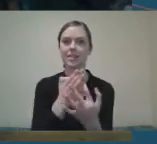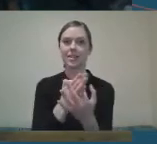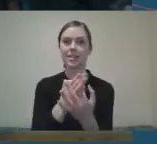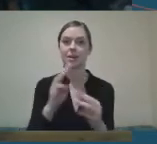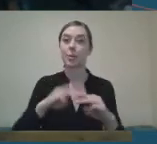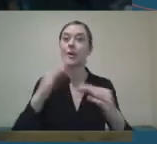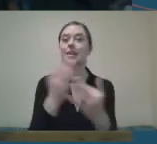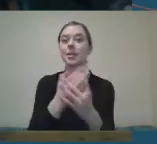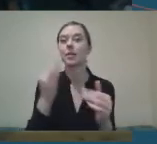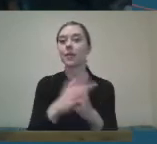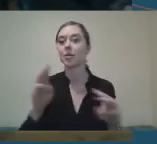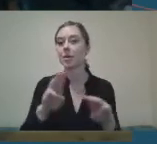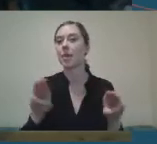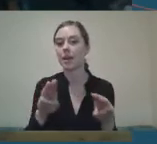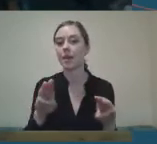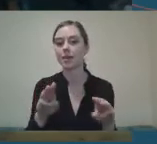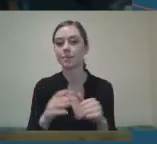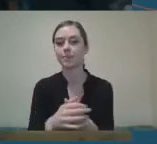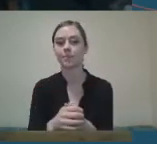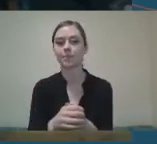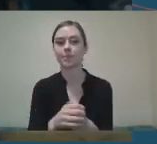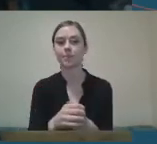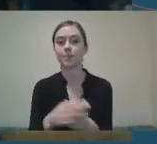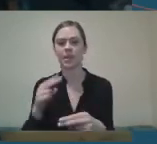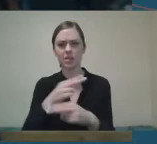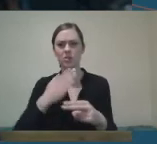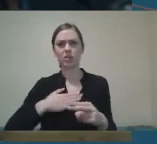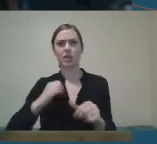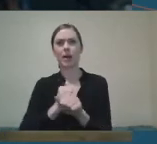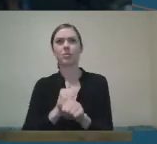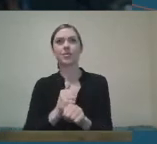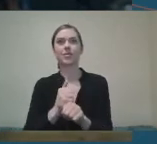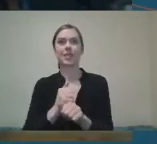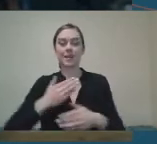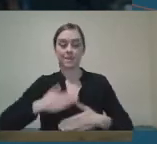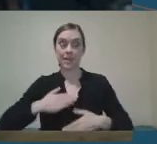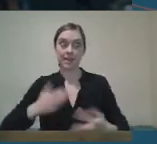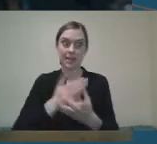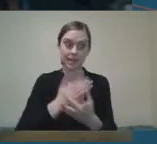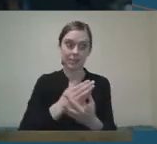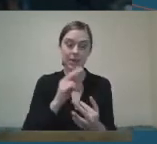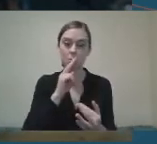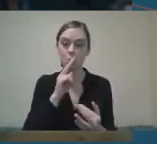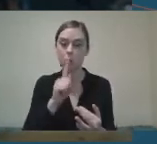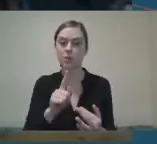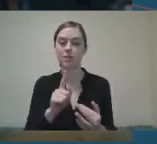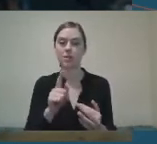for people. So it's not just about physical accessibility, I suppose it is about that sense of being